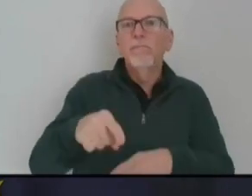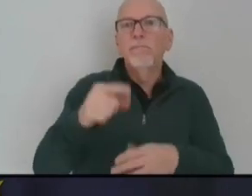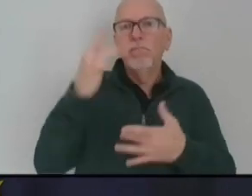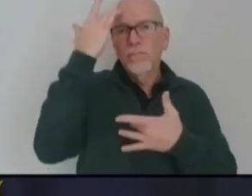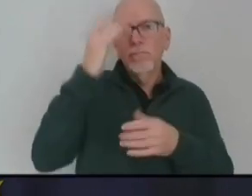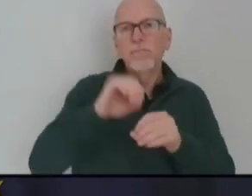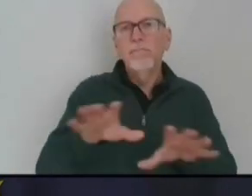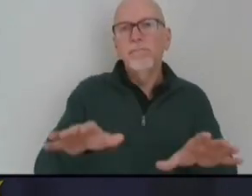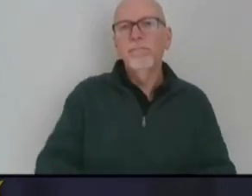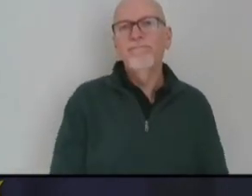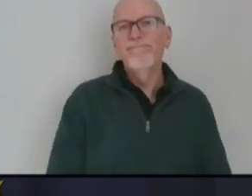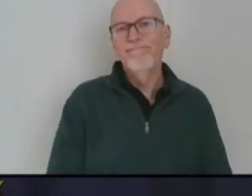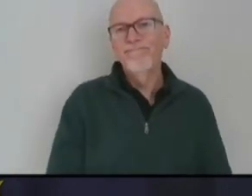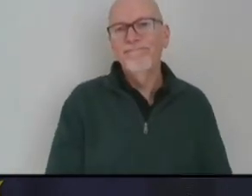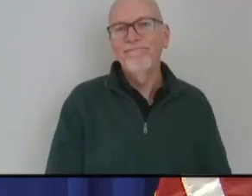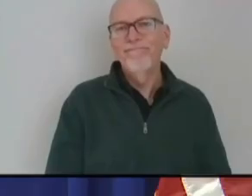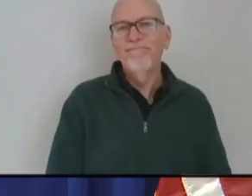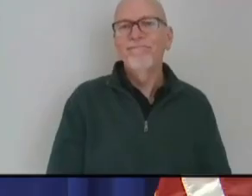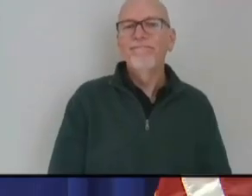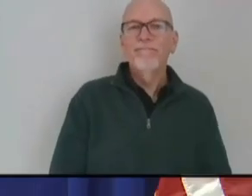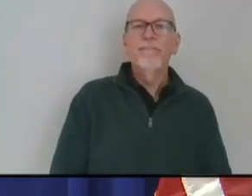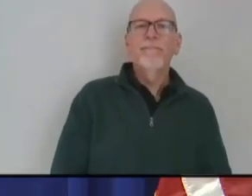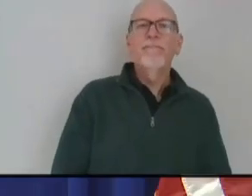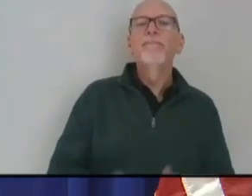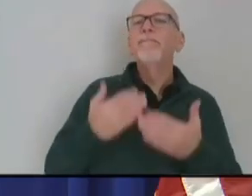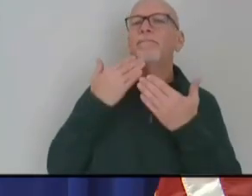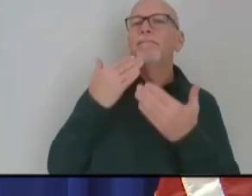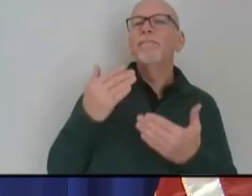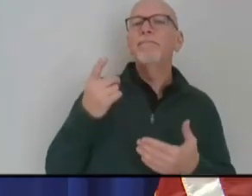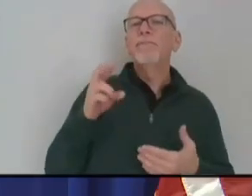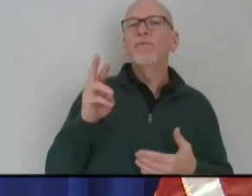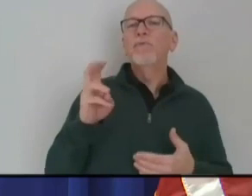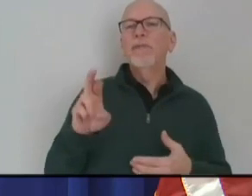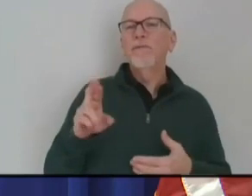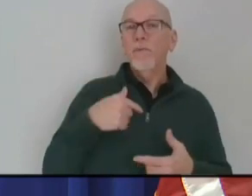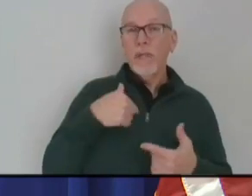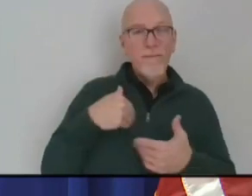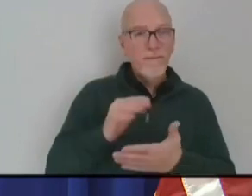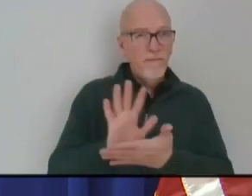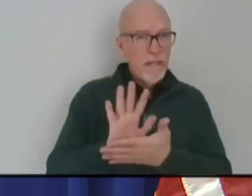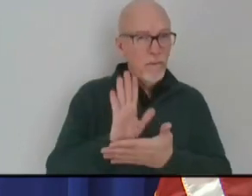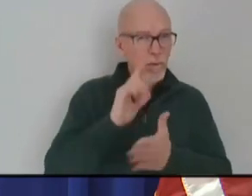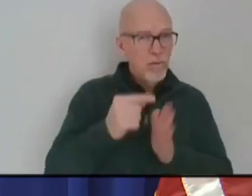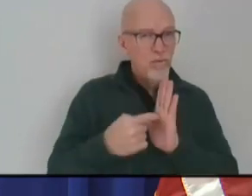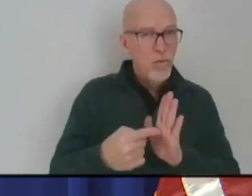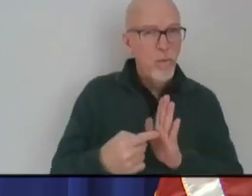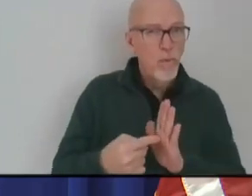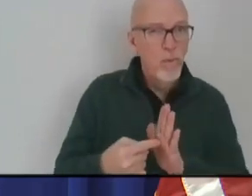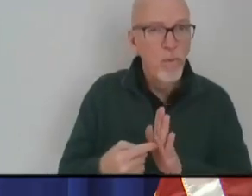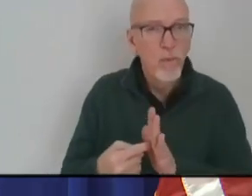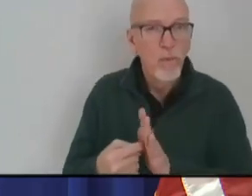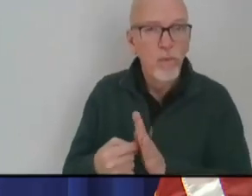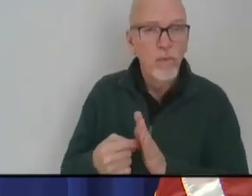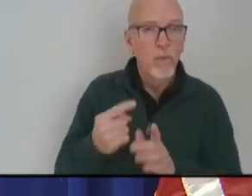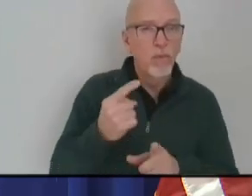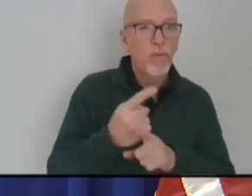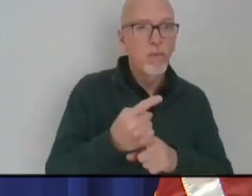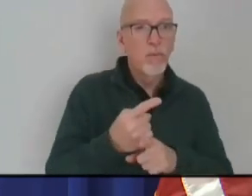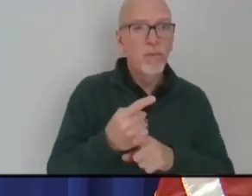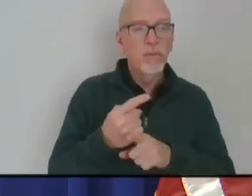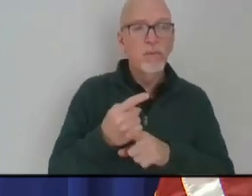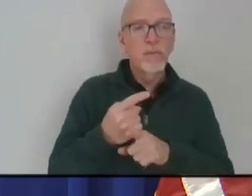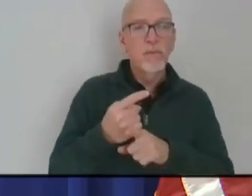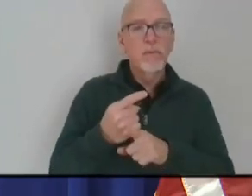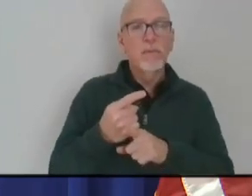Thank you, Dr. Weaver. I think we have, Rachel, a video that we're going to, a brief video that we're going to share,